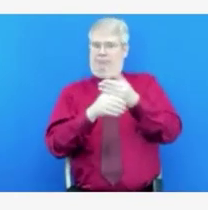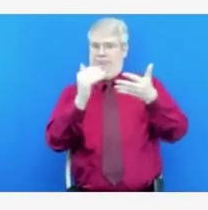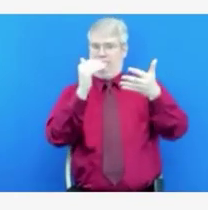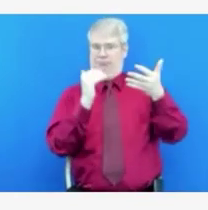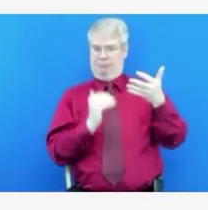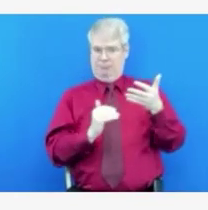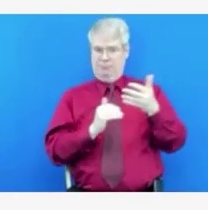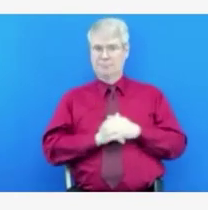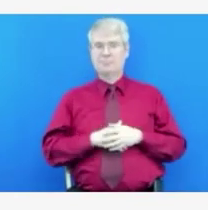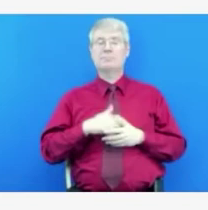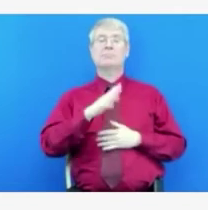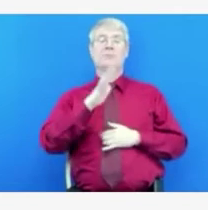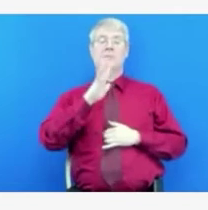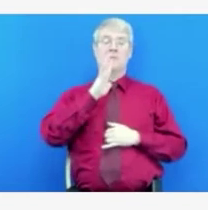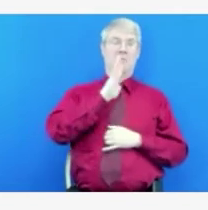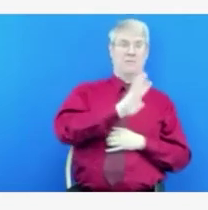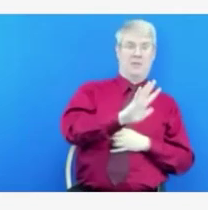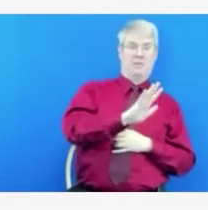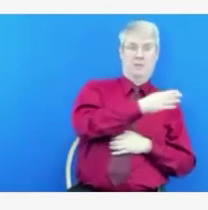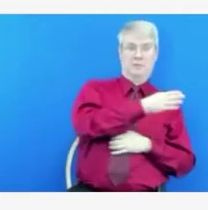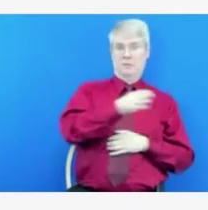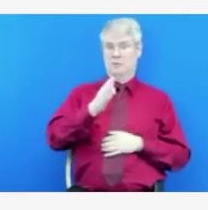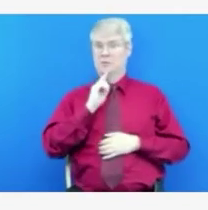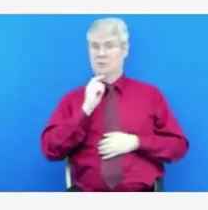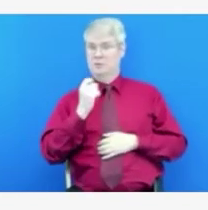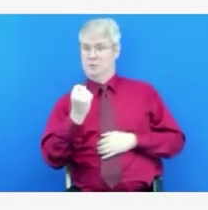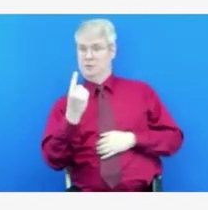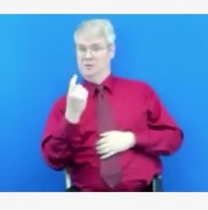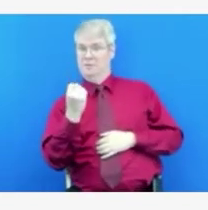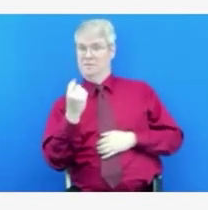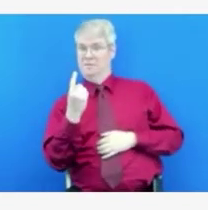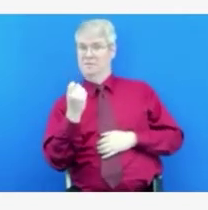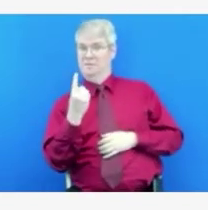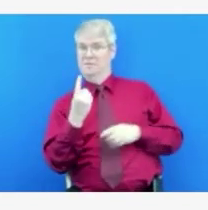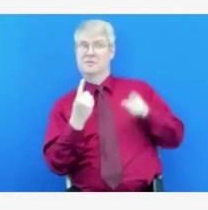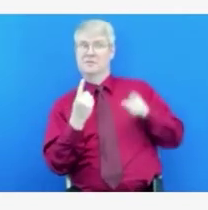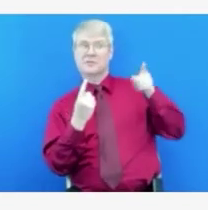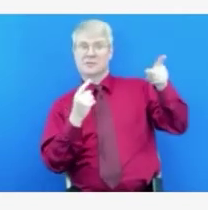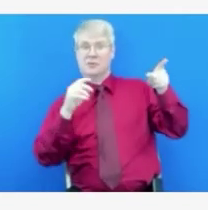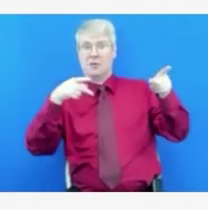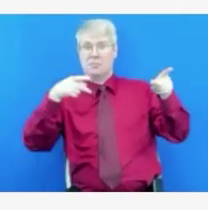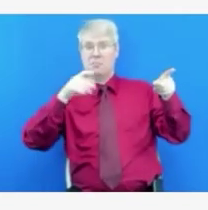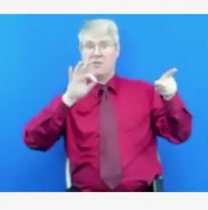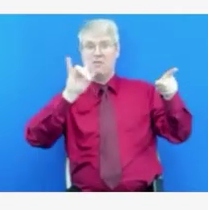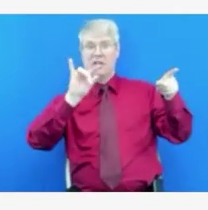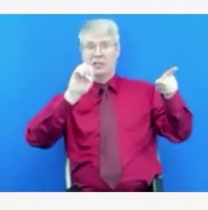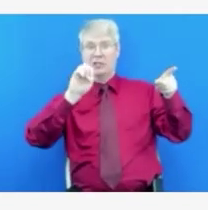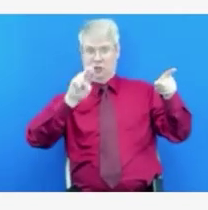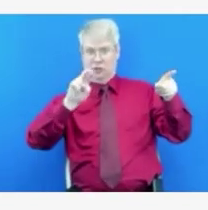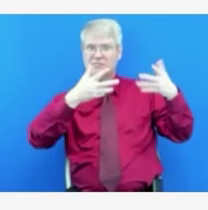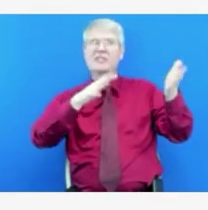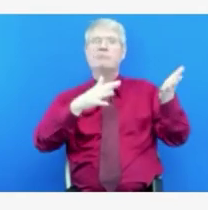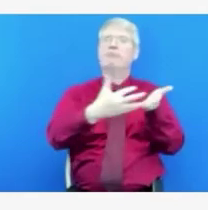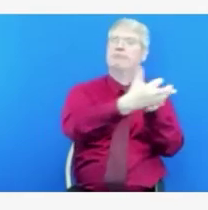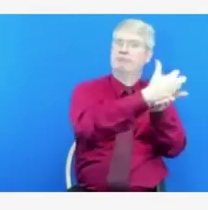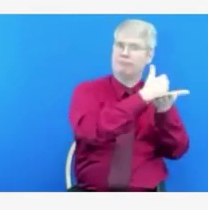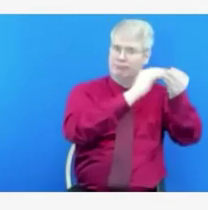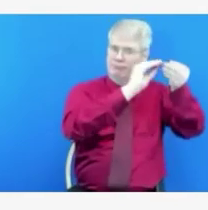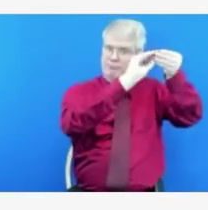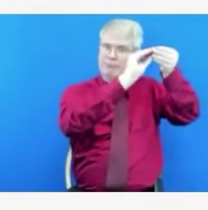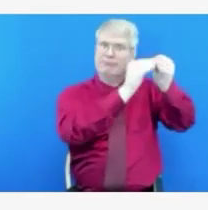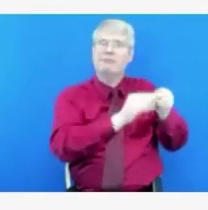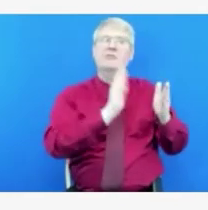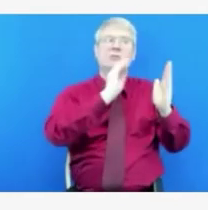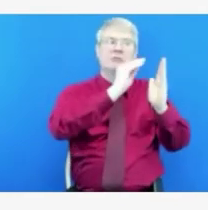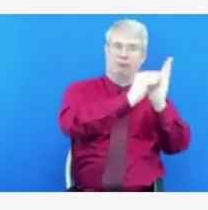that's just, gosh, that is coming up very soon. So less than two weeks from now. So we're really hopeful that we